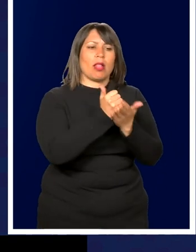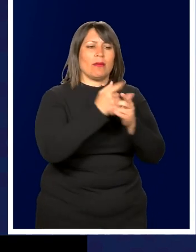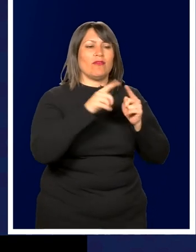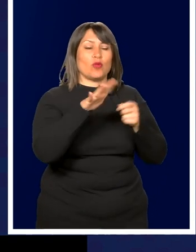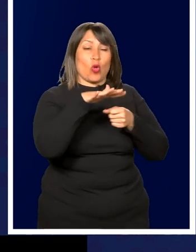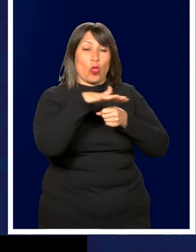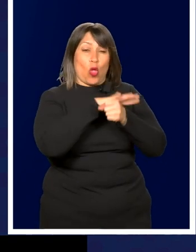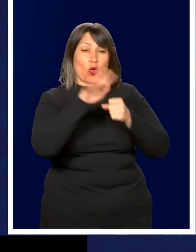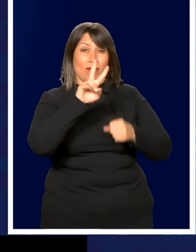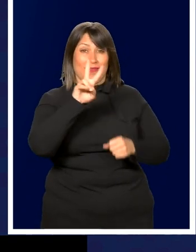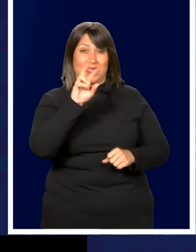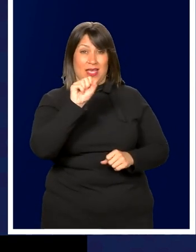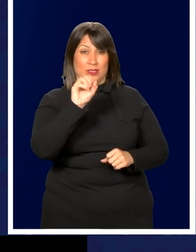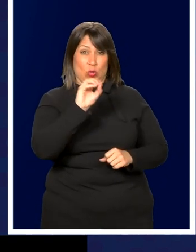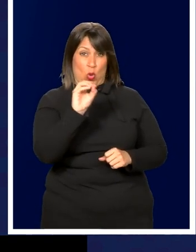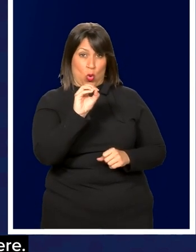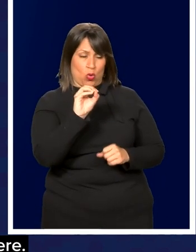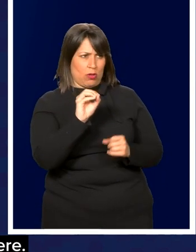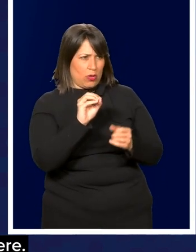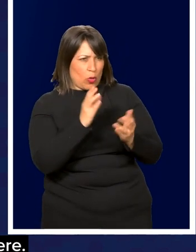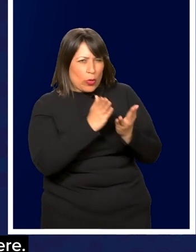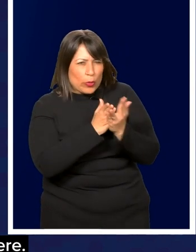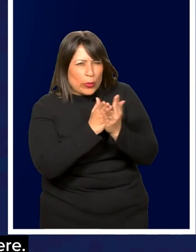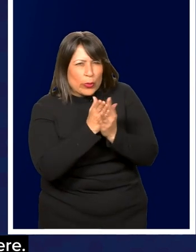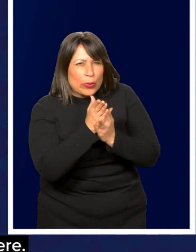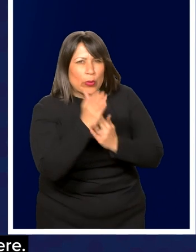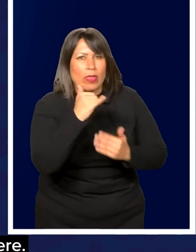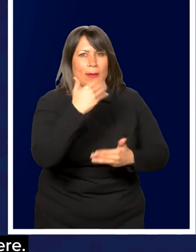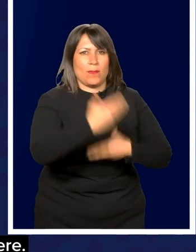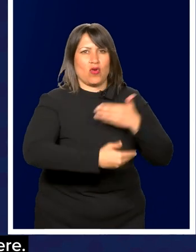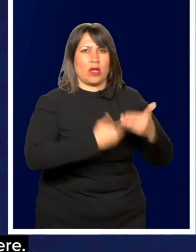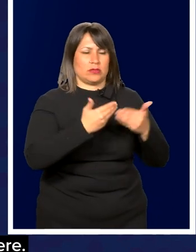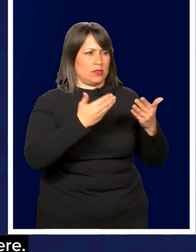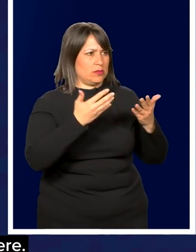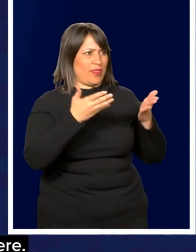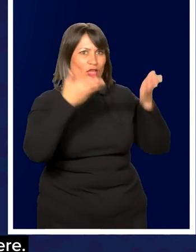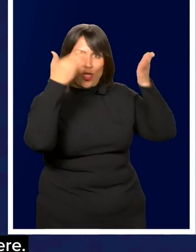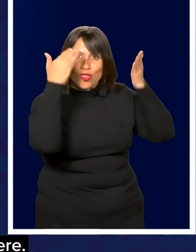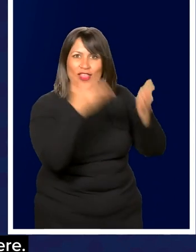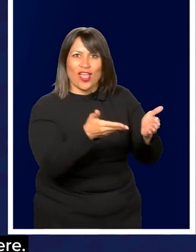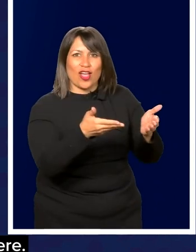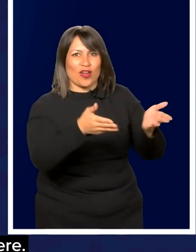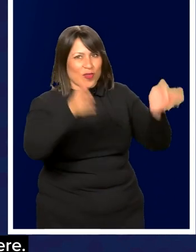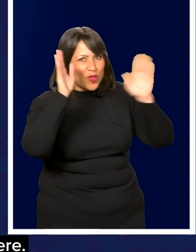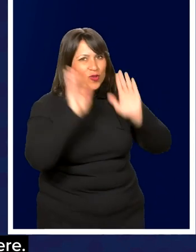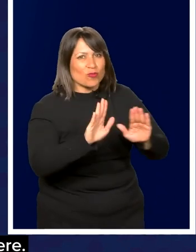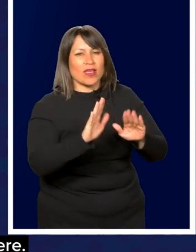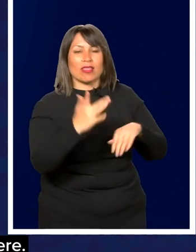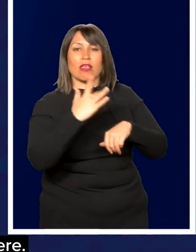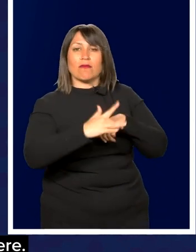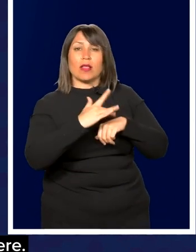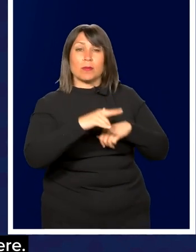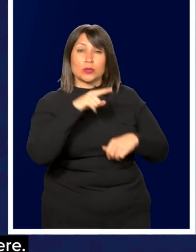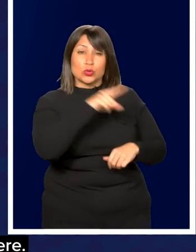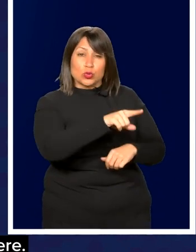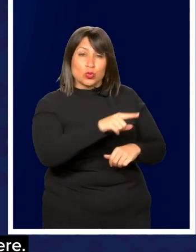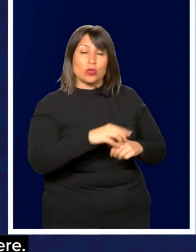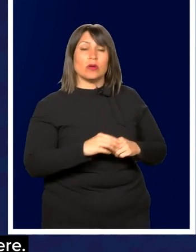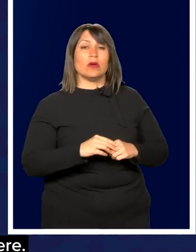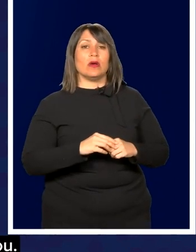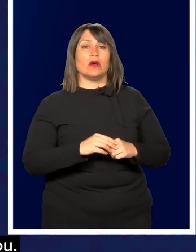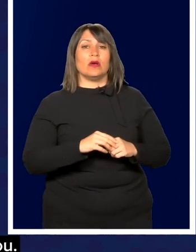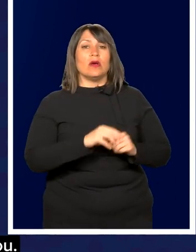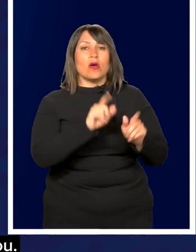local VSOs to have walked through this. They are out there. They're great. They're available to you.